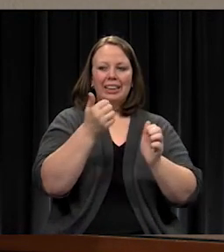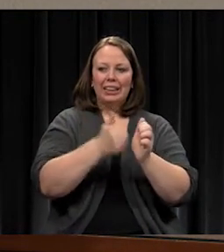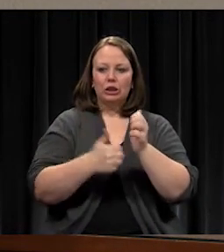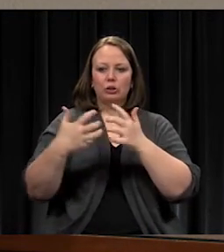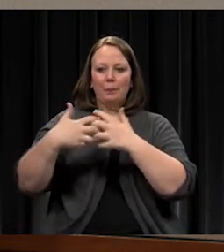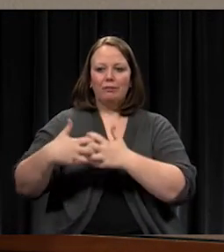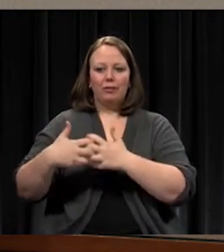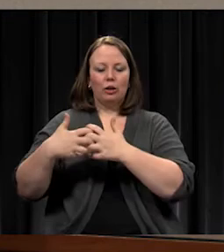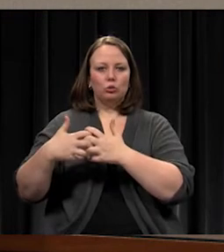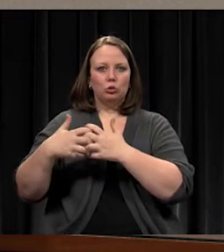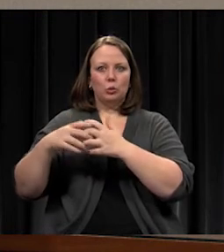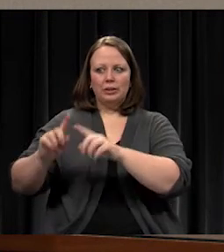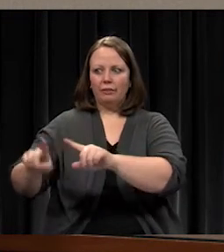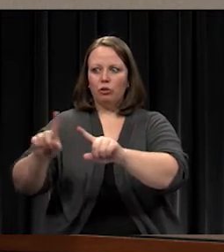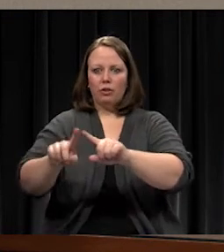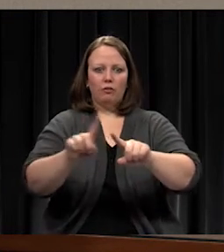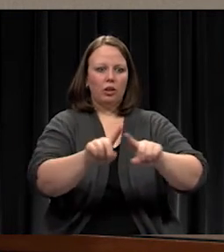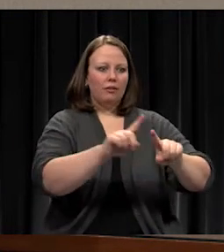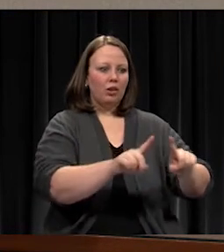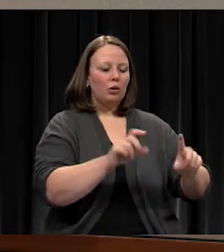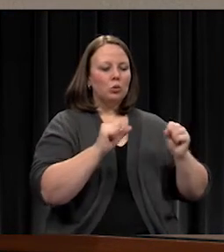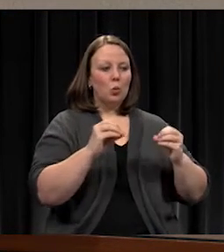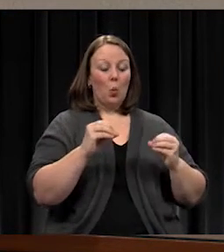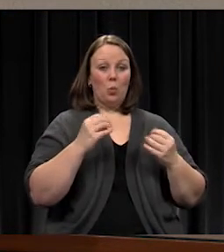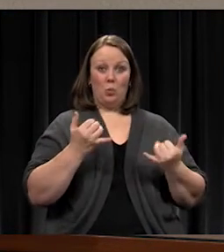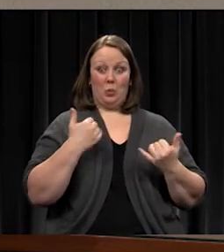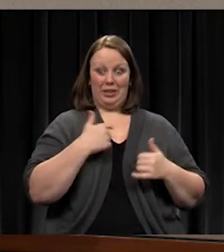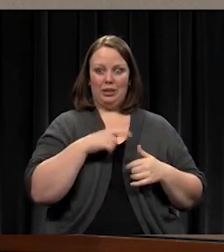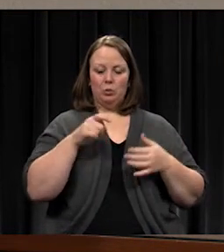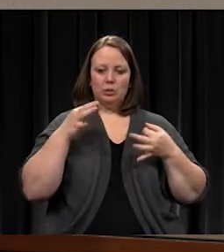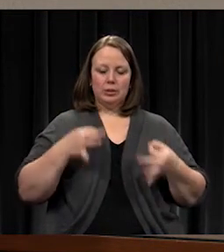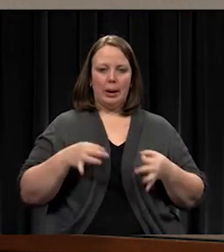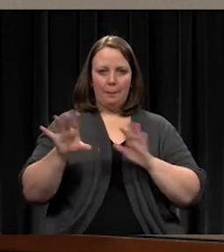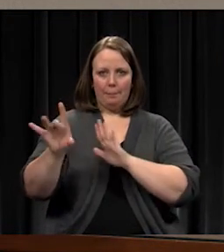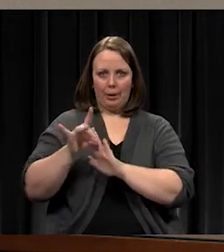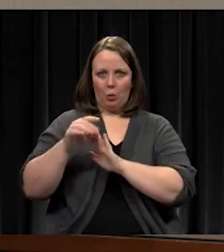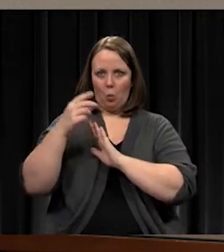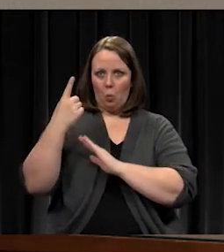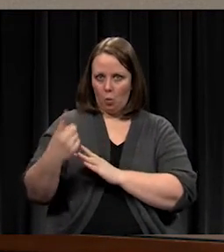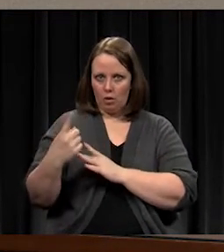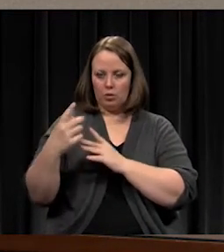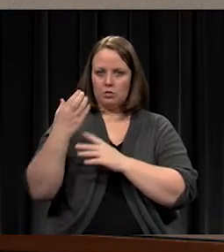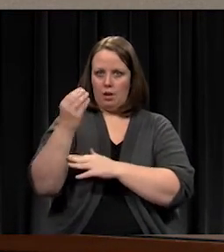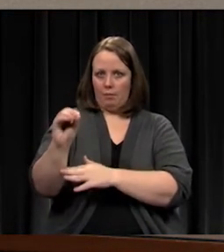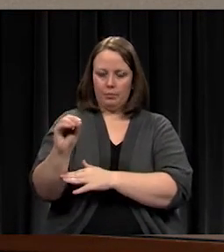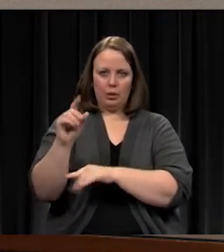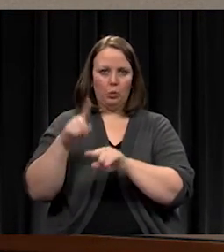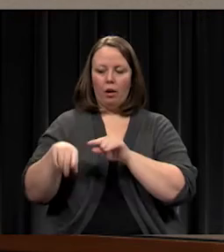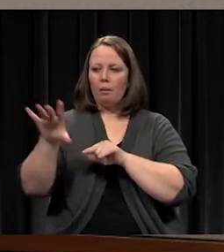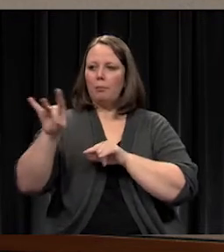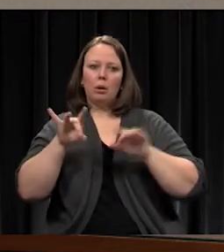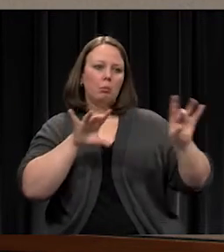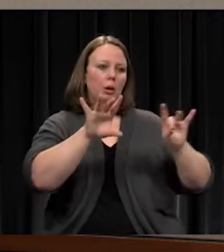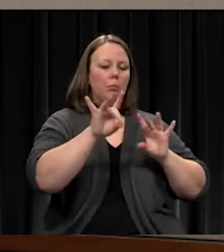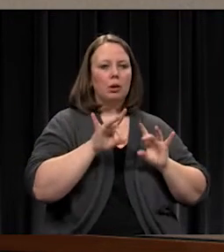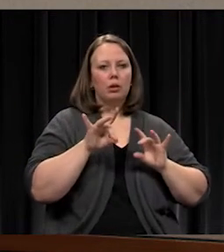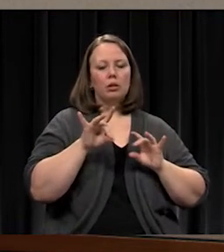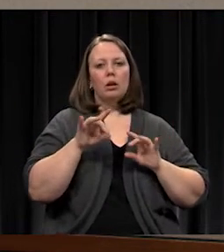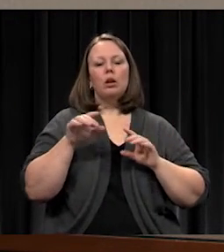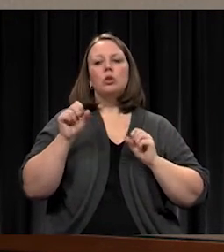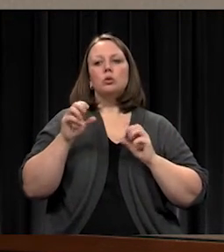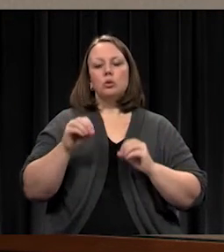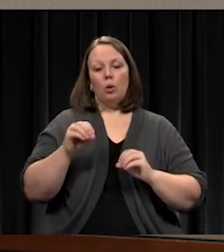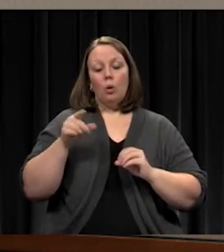pick one manufacturer and use that as the basis of design for the project. And they chose a product manufactured by